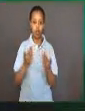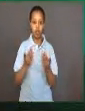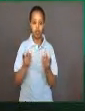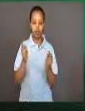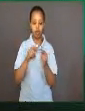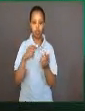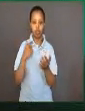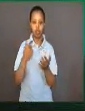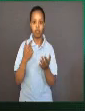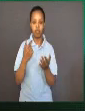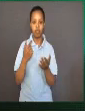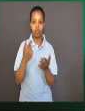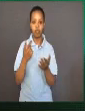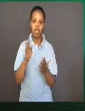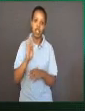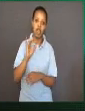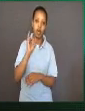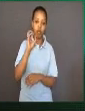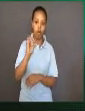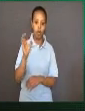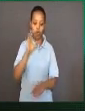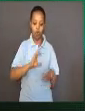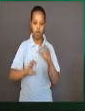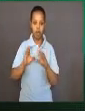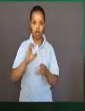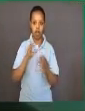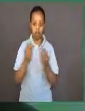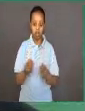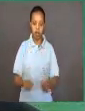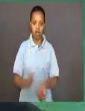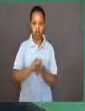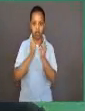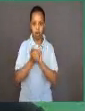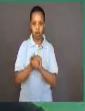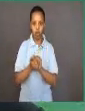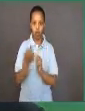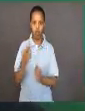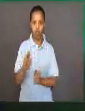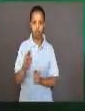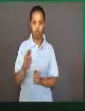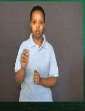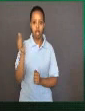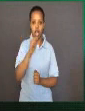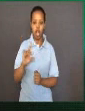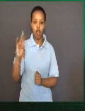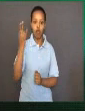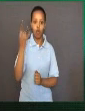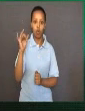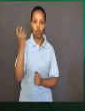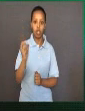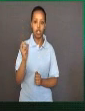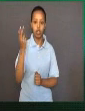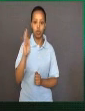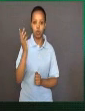the theory of biochemical evolution. Today, biochemical